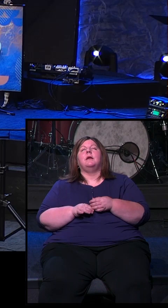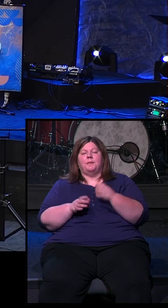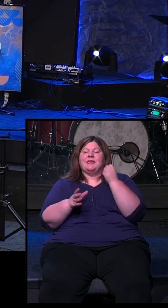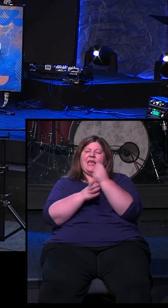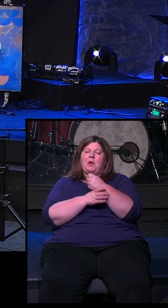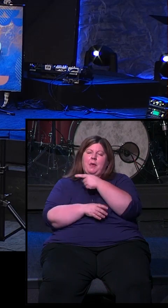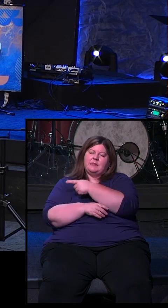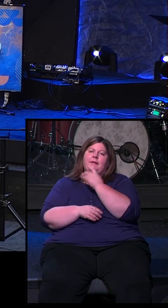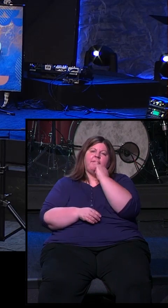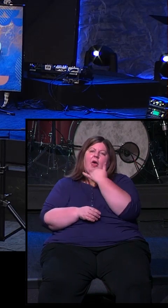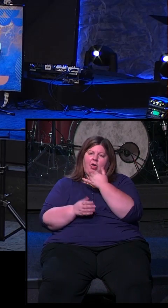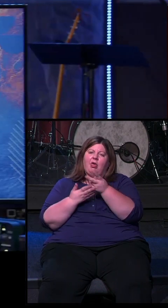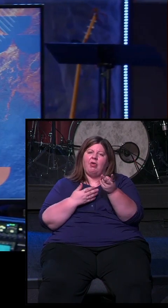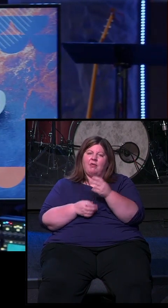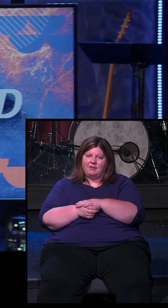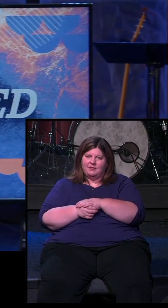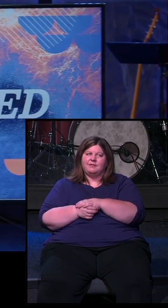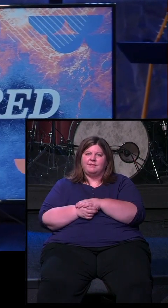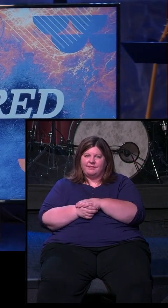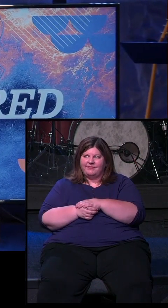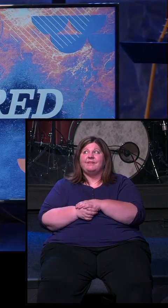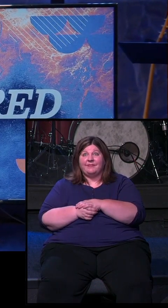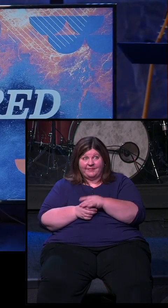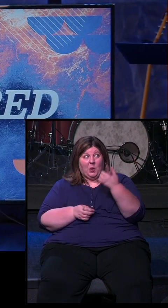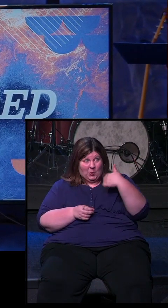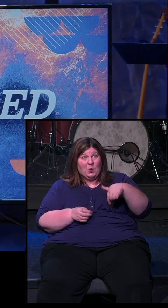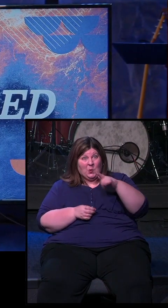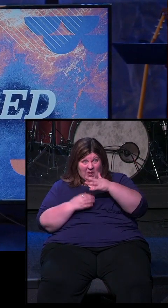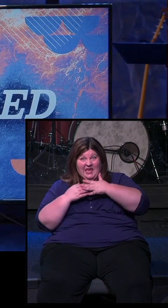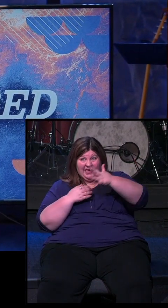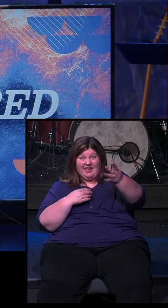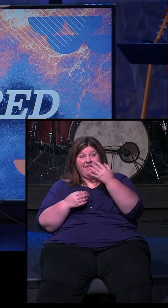did fail. And so did we. Every human being ever since.